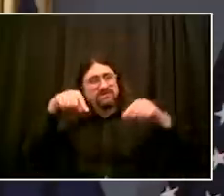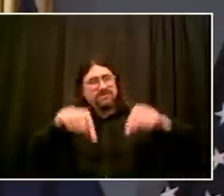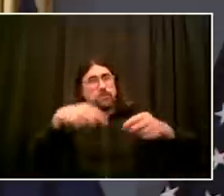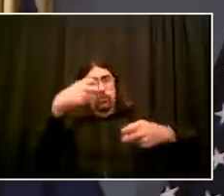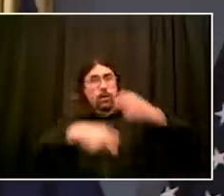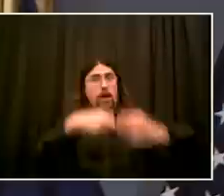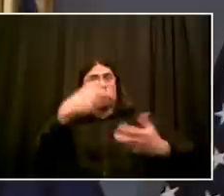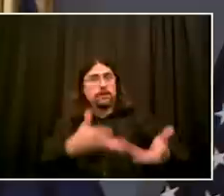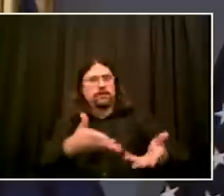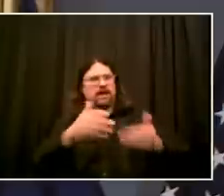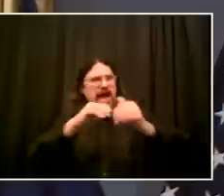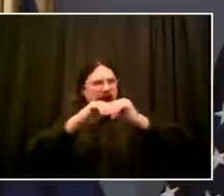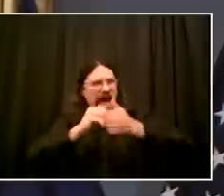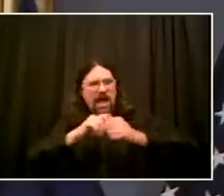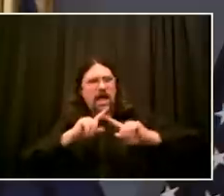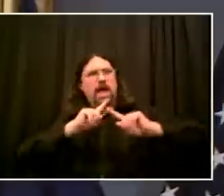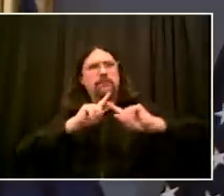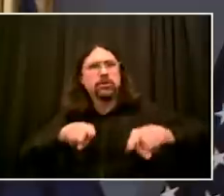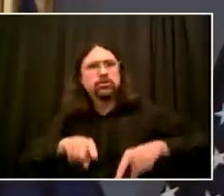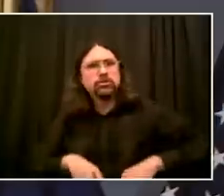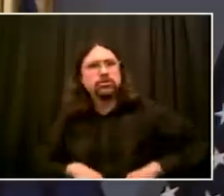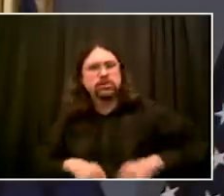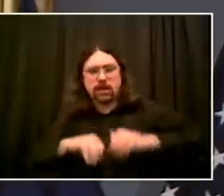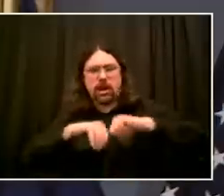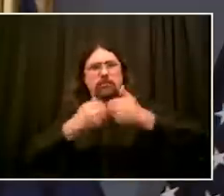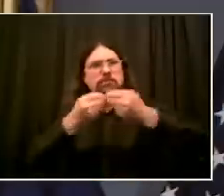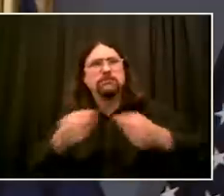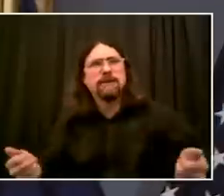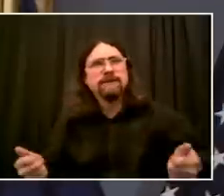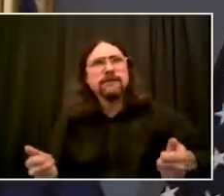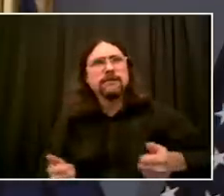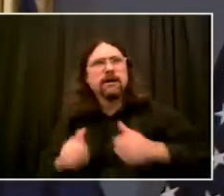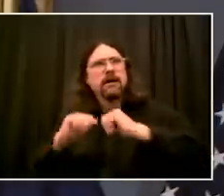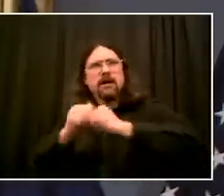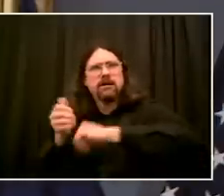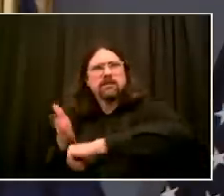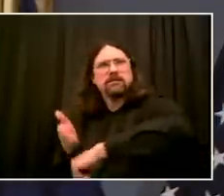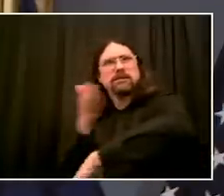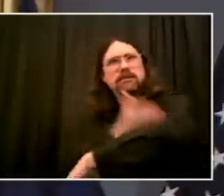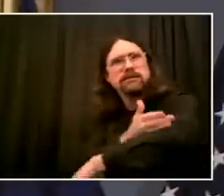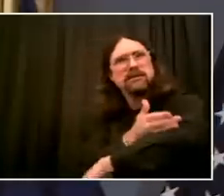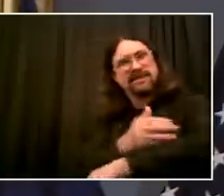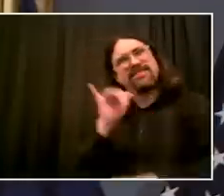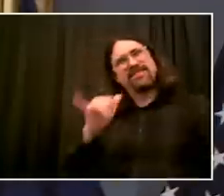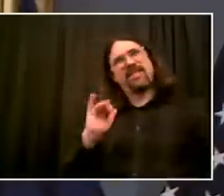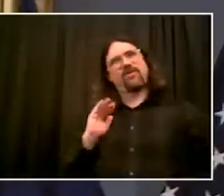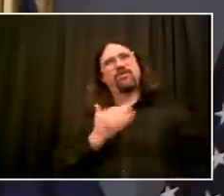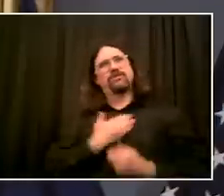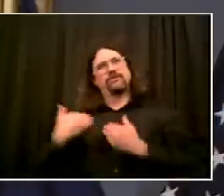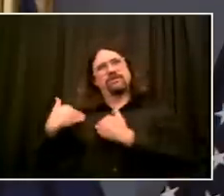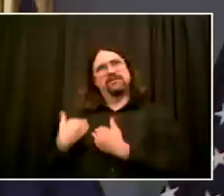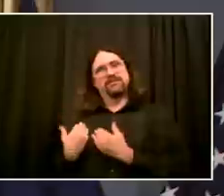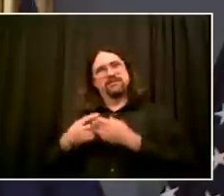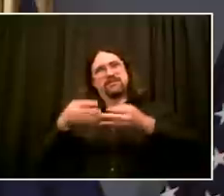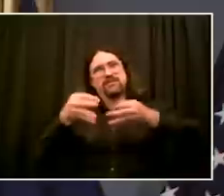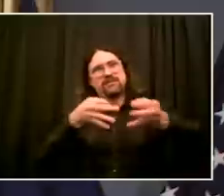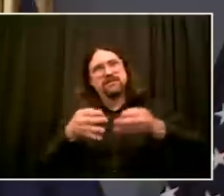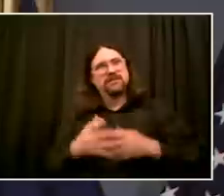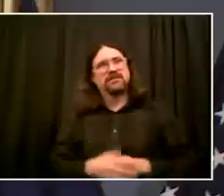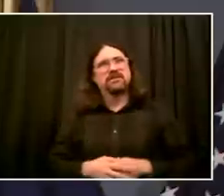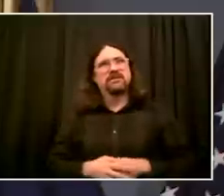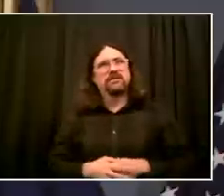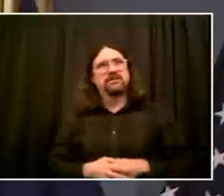don't see one. In terms of impact on our budget, something, but nothing profound. Last two, Yoav from the city.